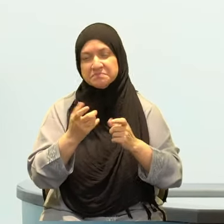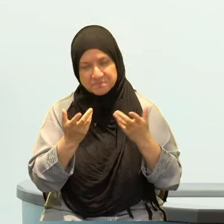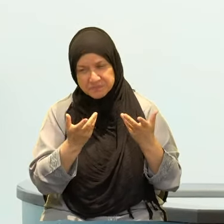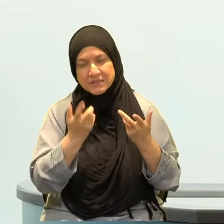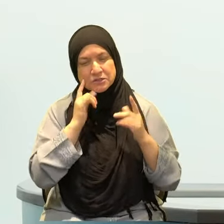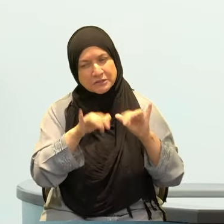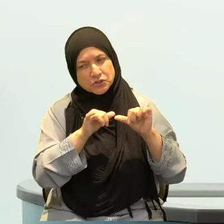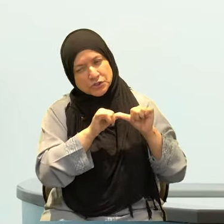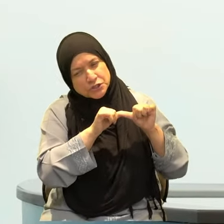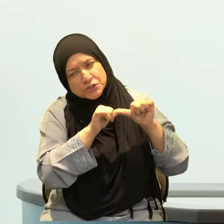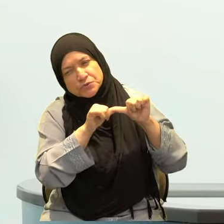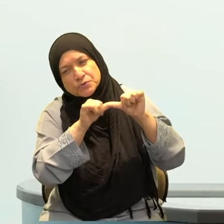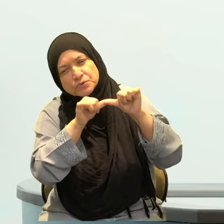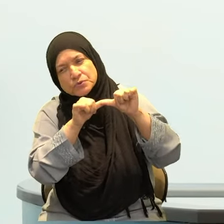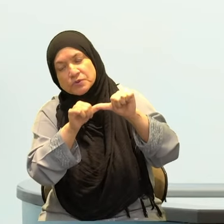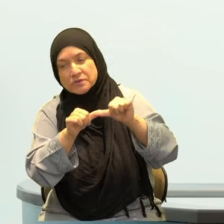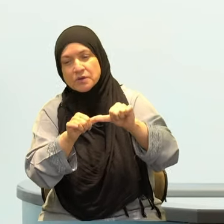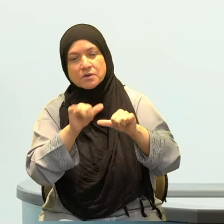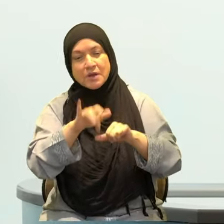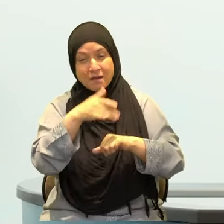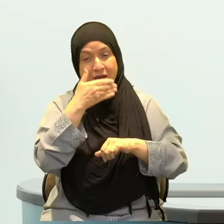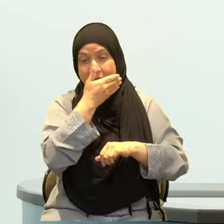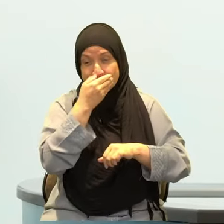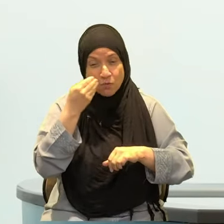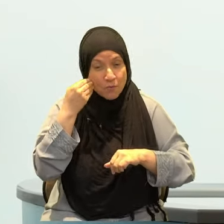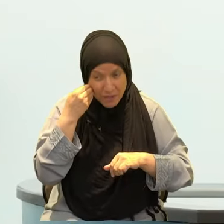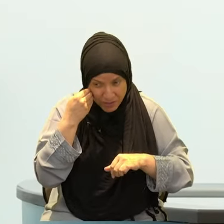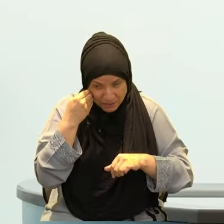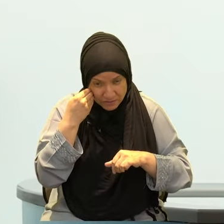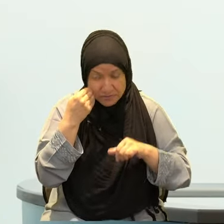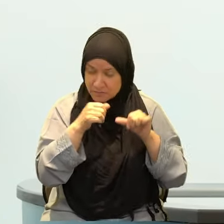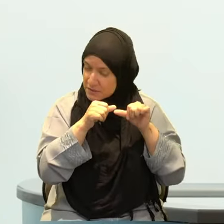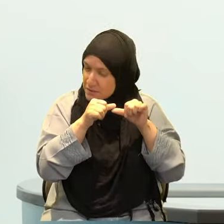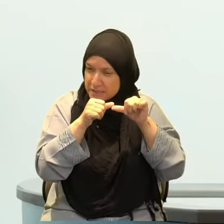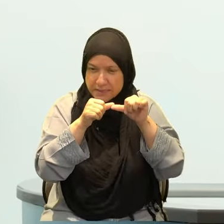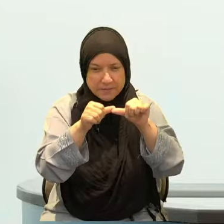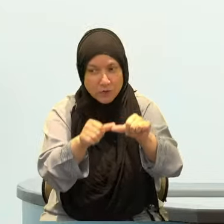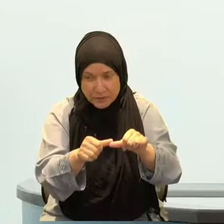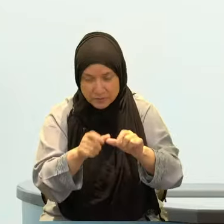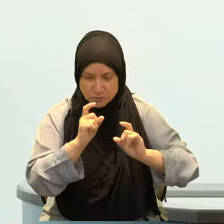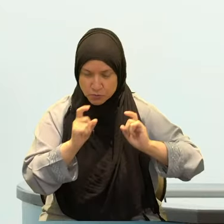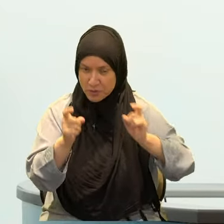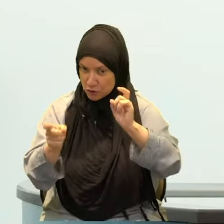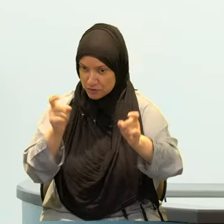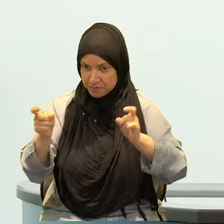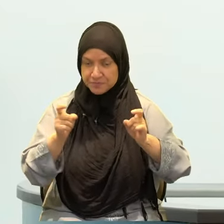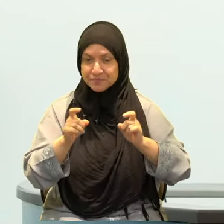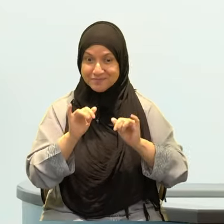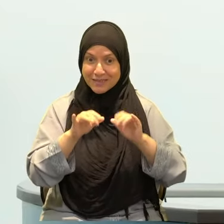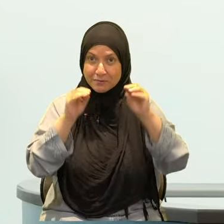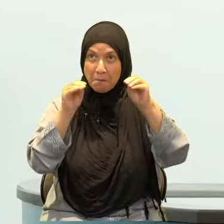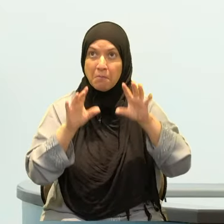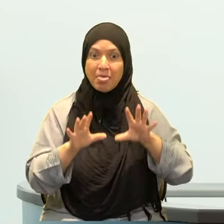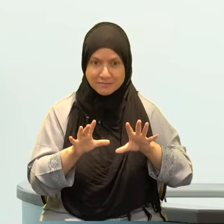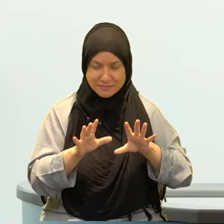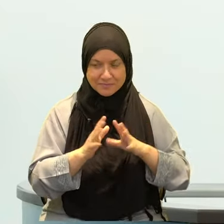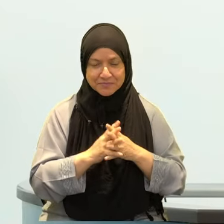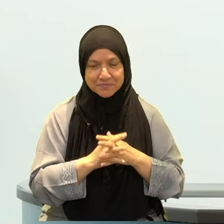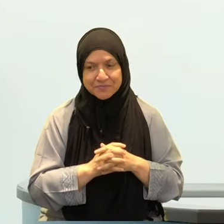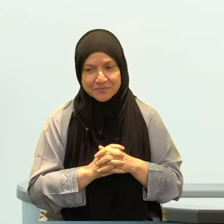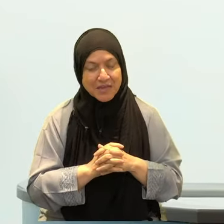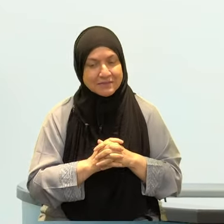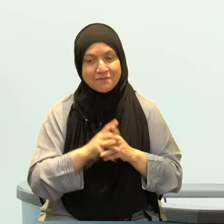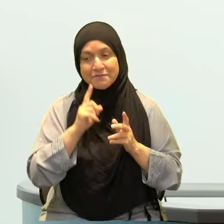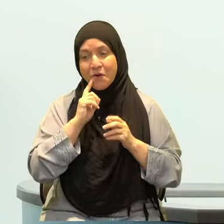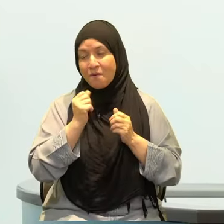Every tasbih is so precious. Every subhanallah is so precious in this month of Ramadan. So much more precious. But maybe you come out